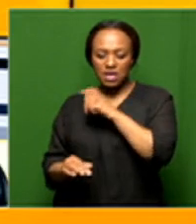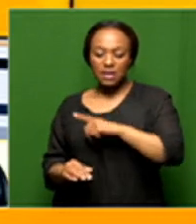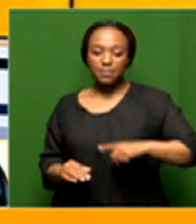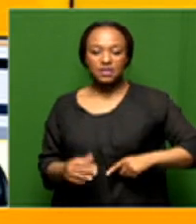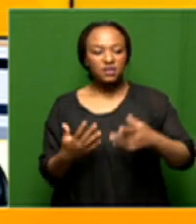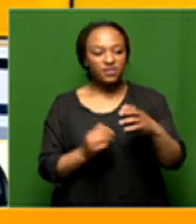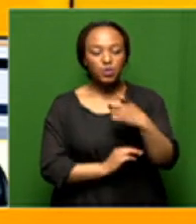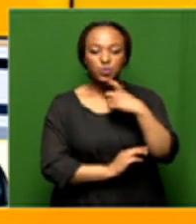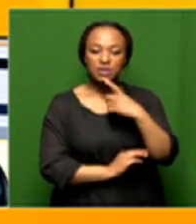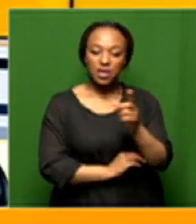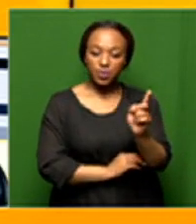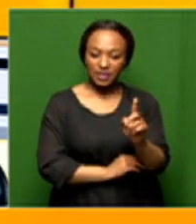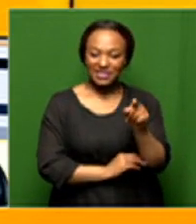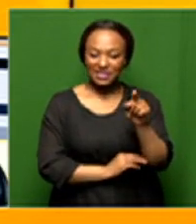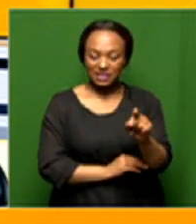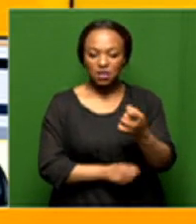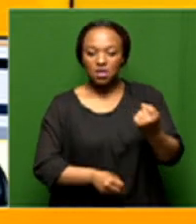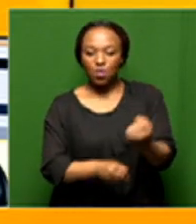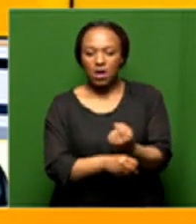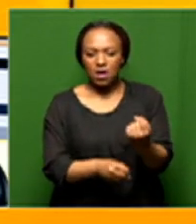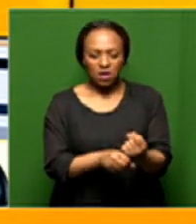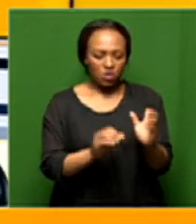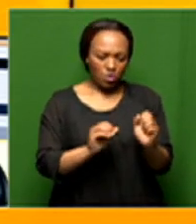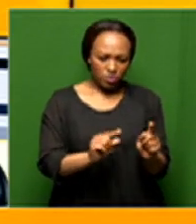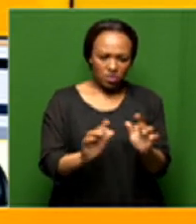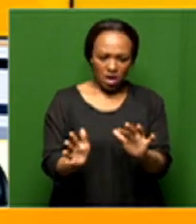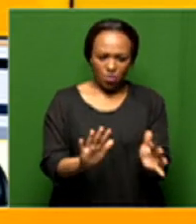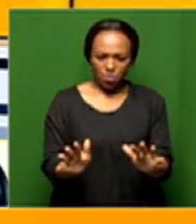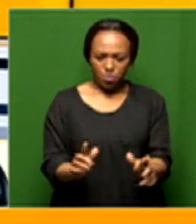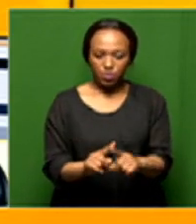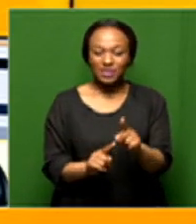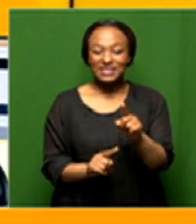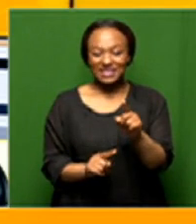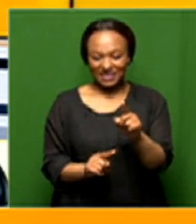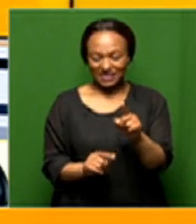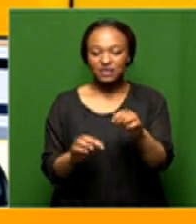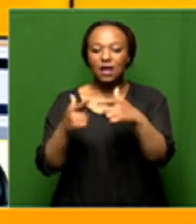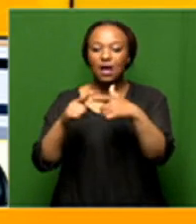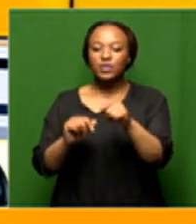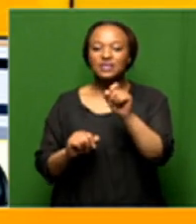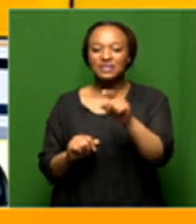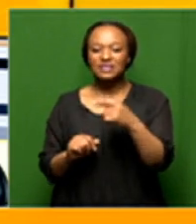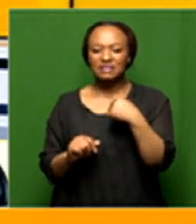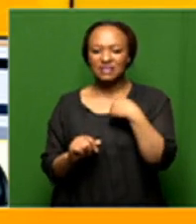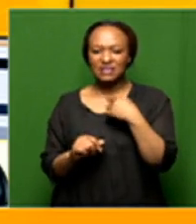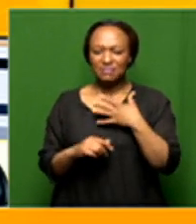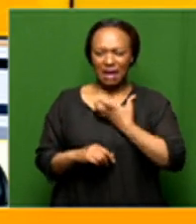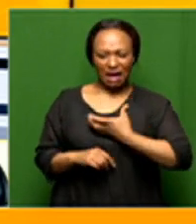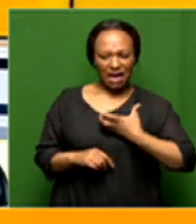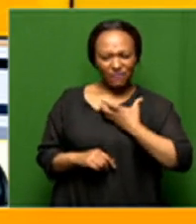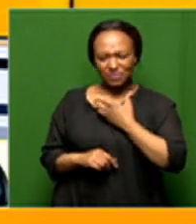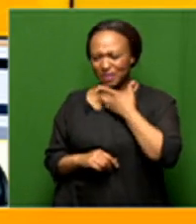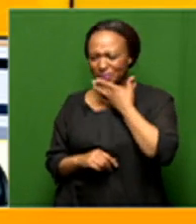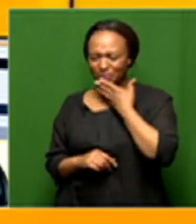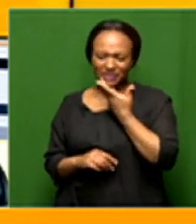yeah and talking about uh job opportunities you see it's that sort of language that just makes me uncomfortable